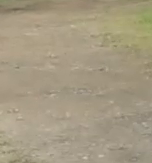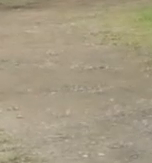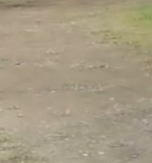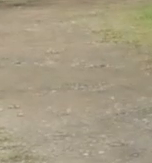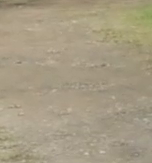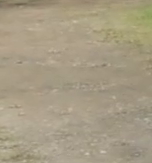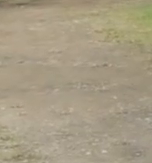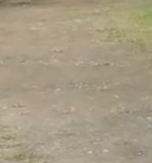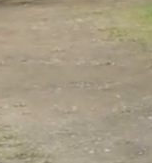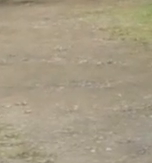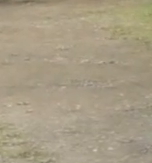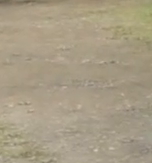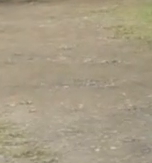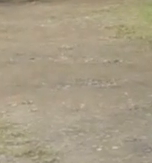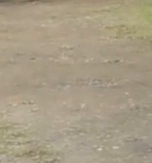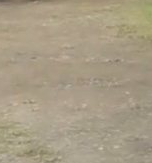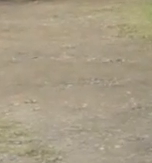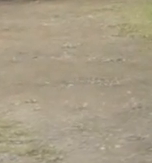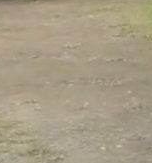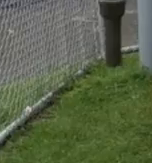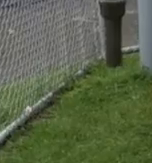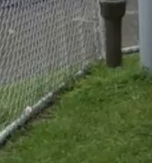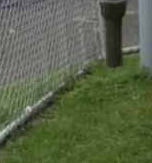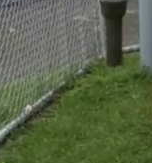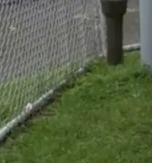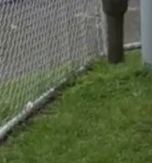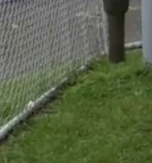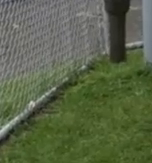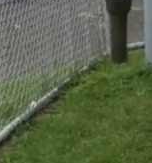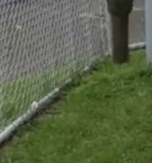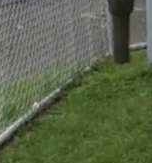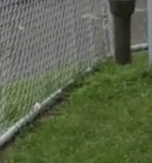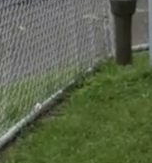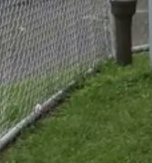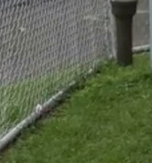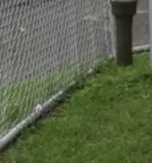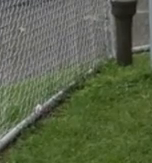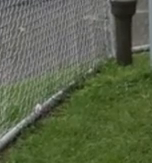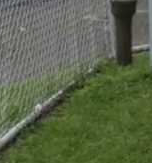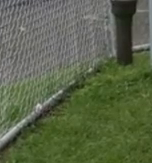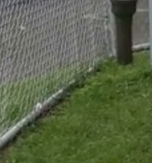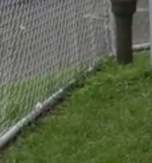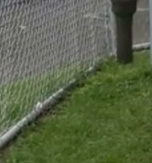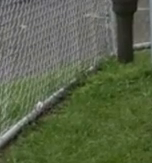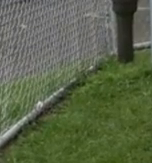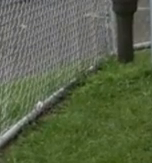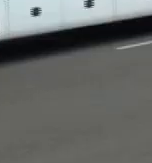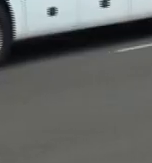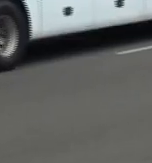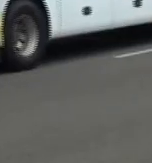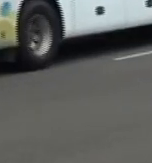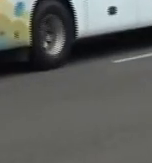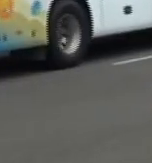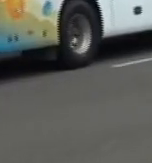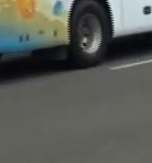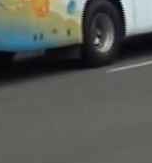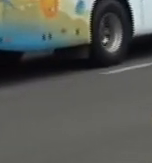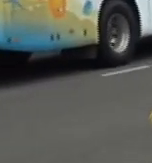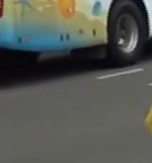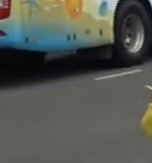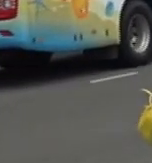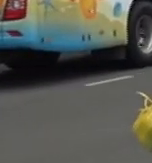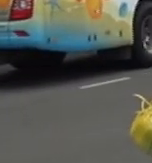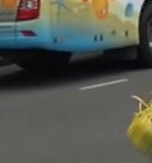The Fiji Rental Car Association is calling on Fijians to assist their local businesses and to report illegal operations as